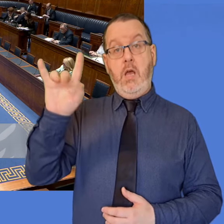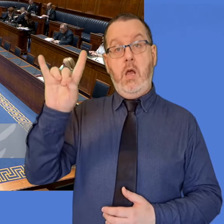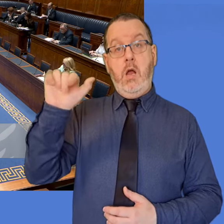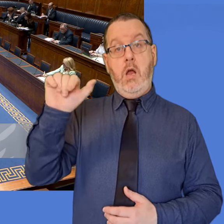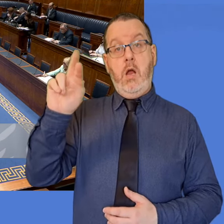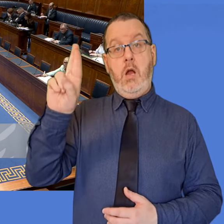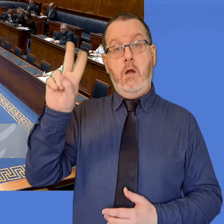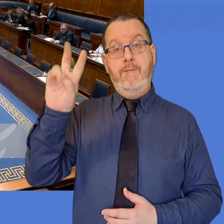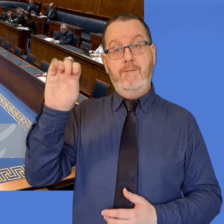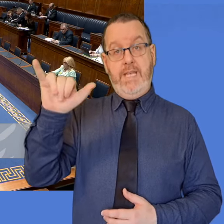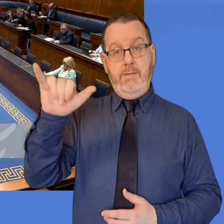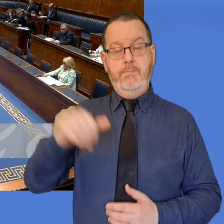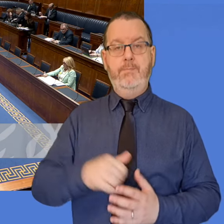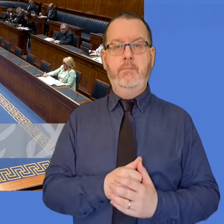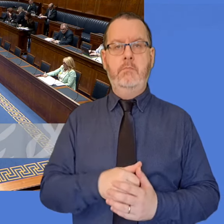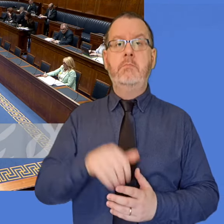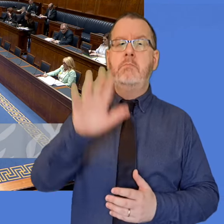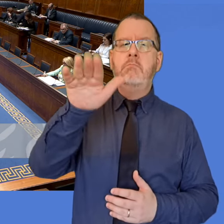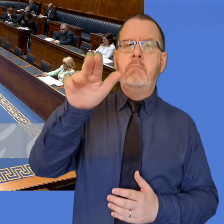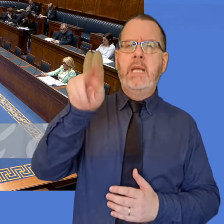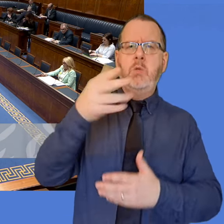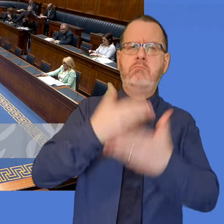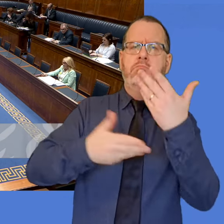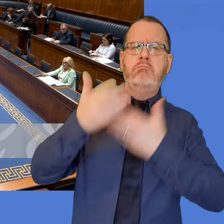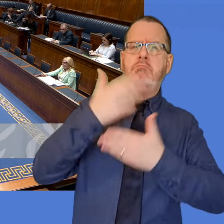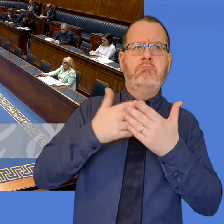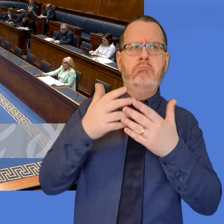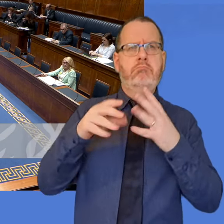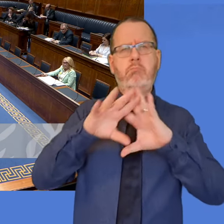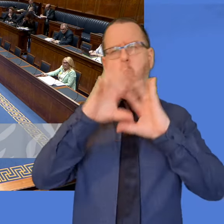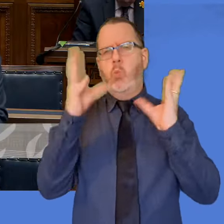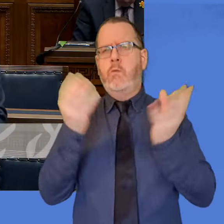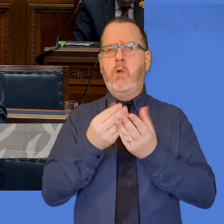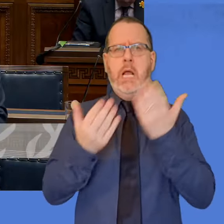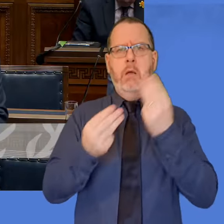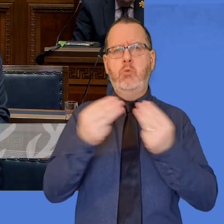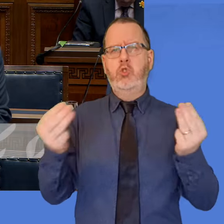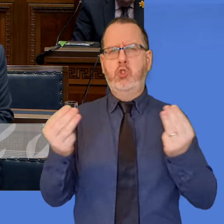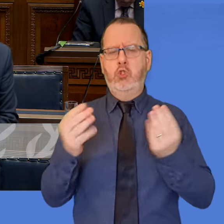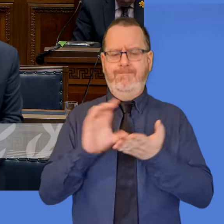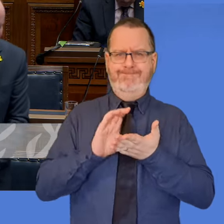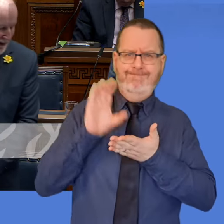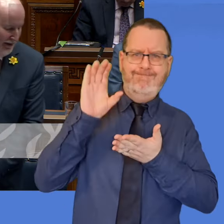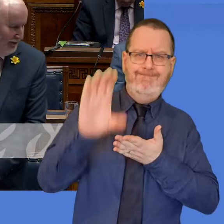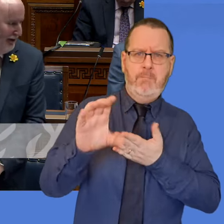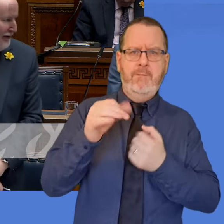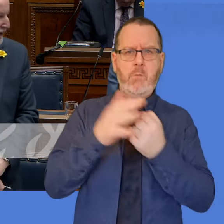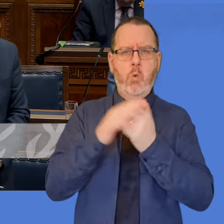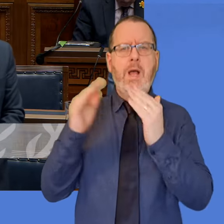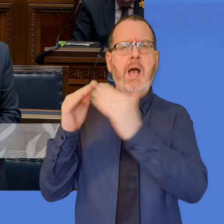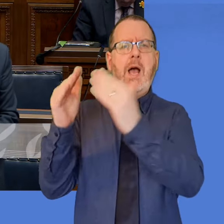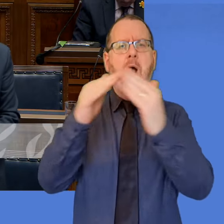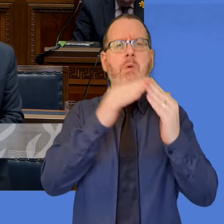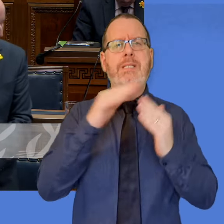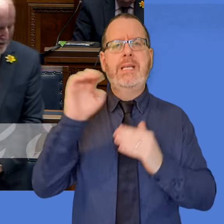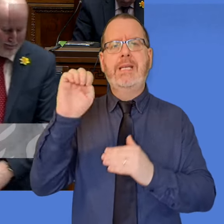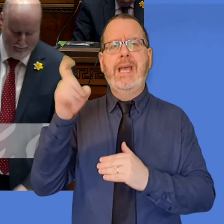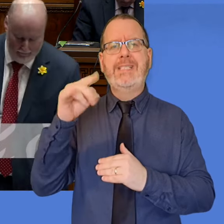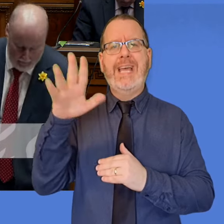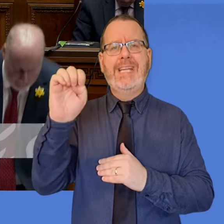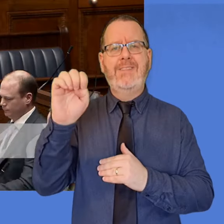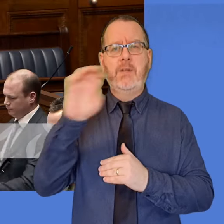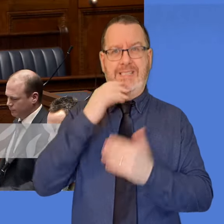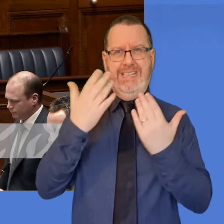Can the Minister outline what current investment is required within the Northern Ireland Housing Executive to bring it up to standard?